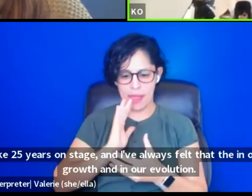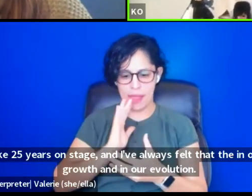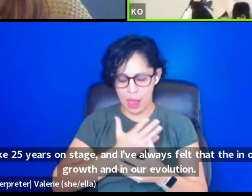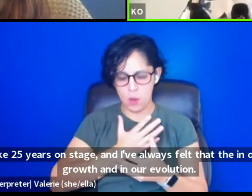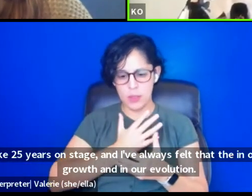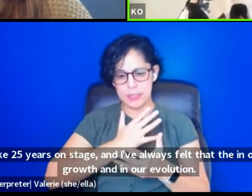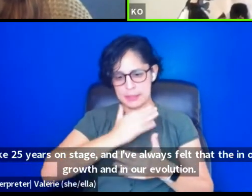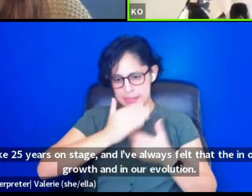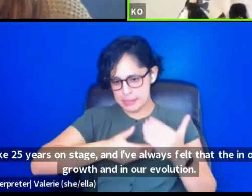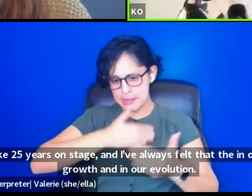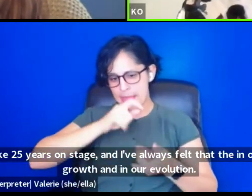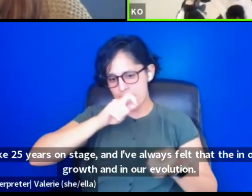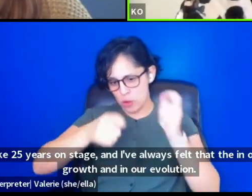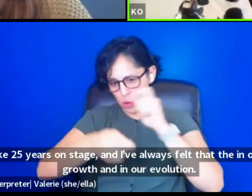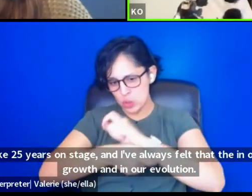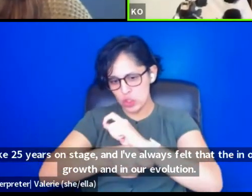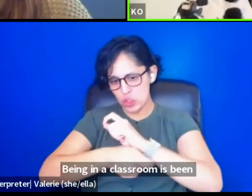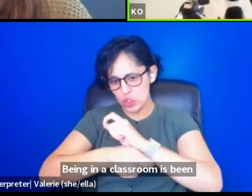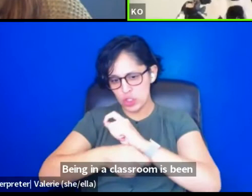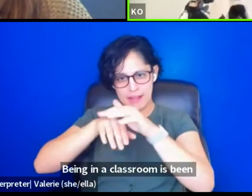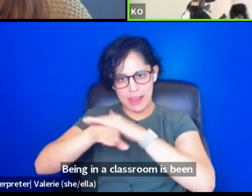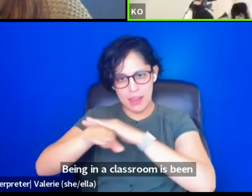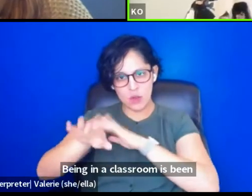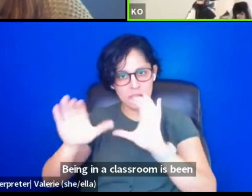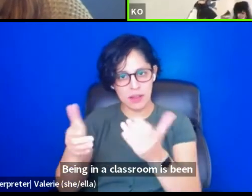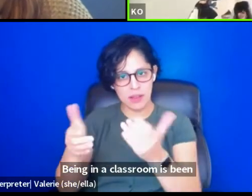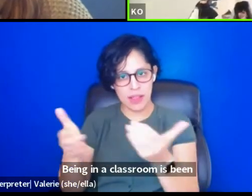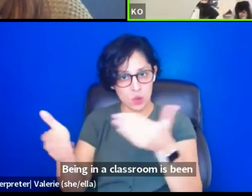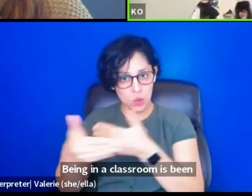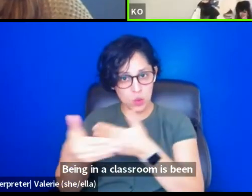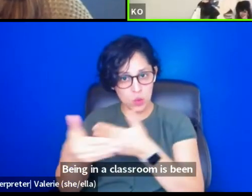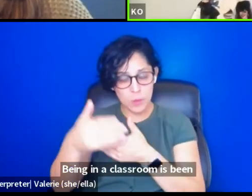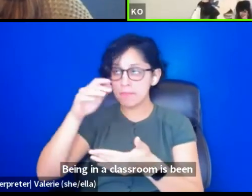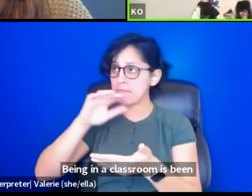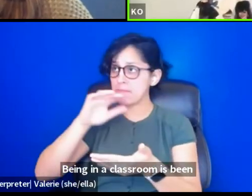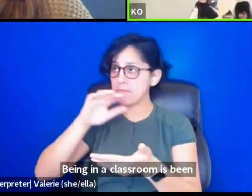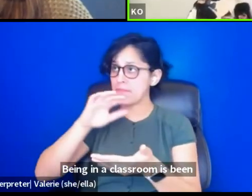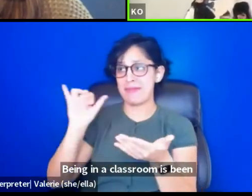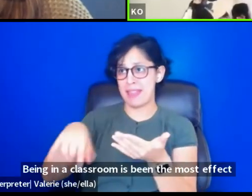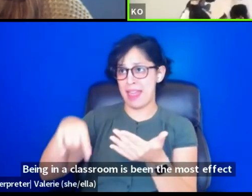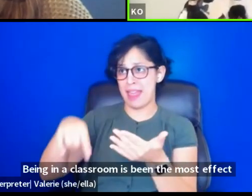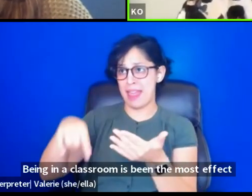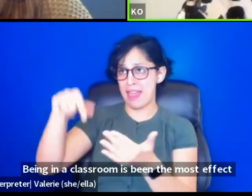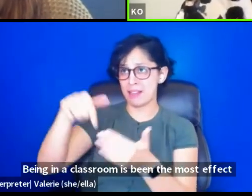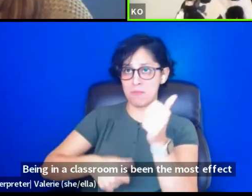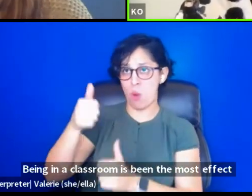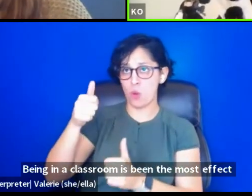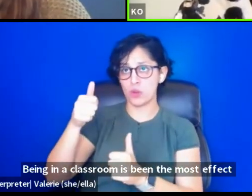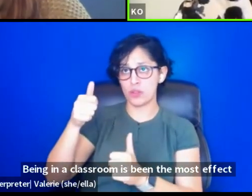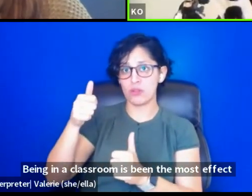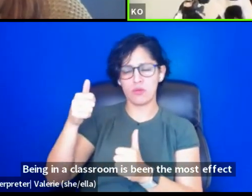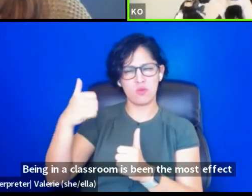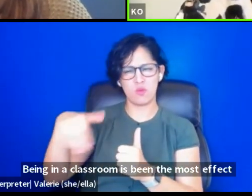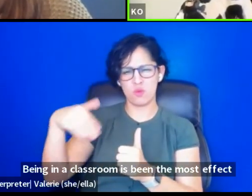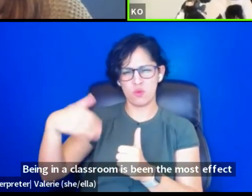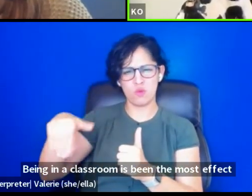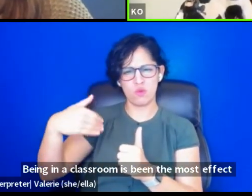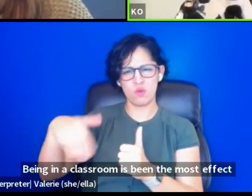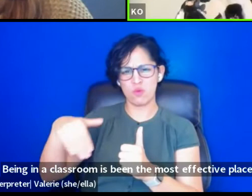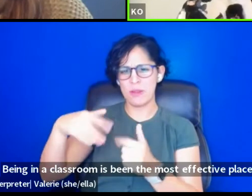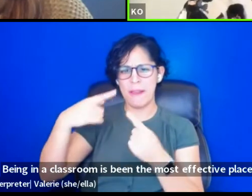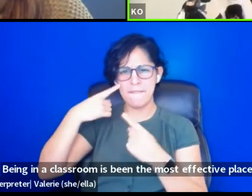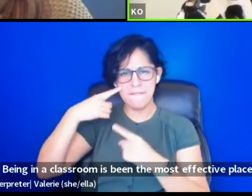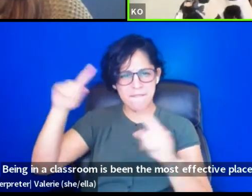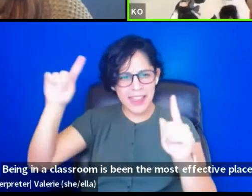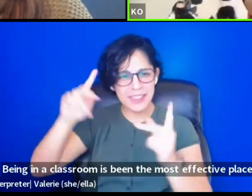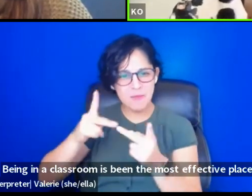being in a classroom is been the most, um, effective place for me. Uh, not